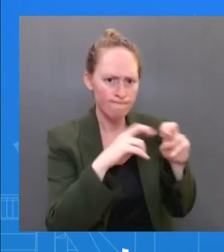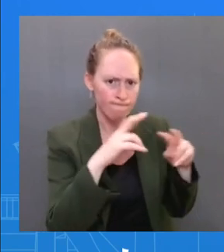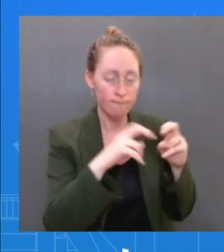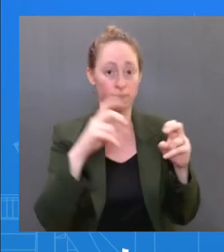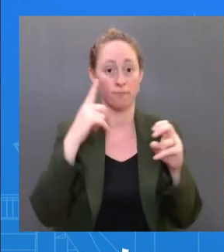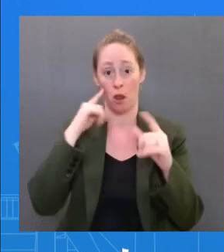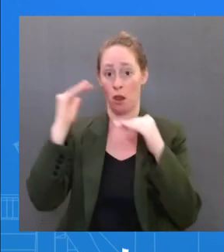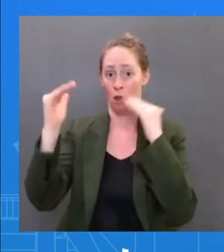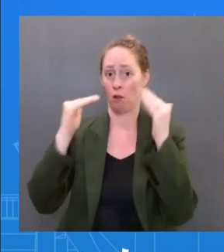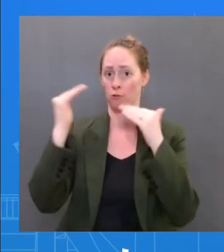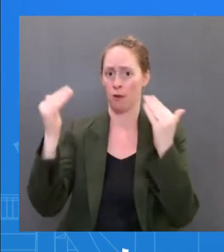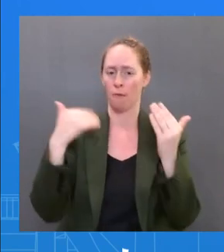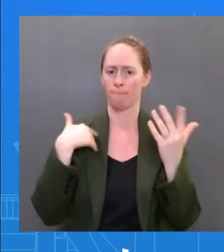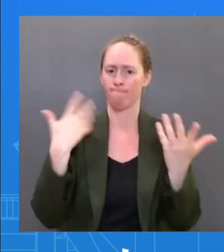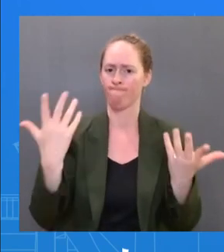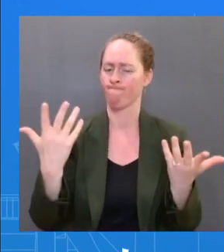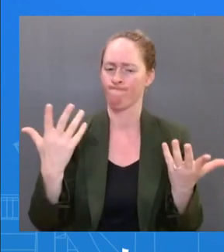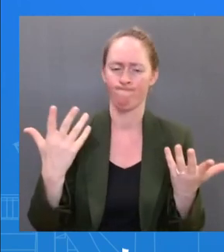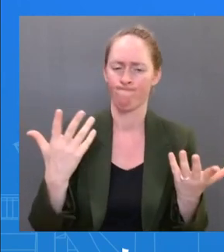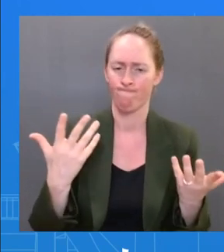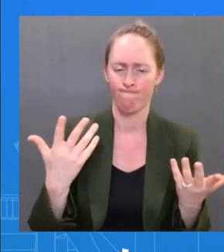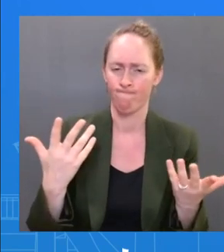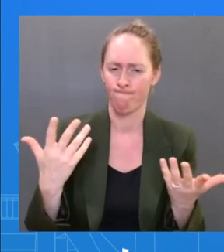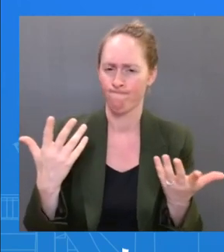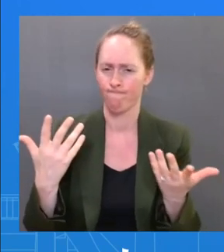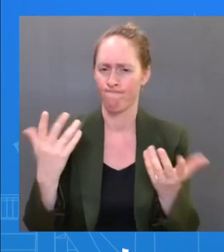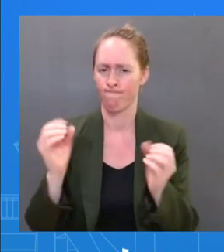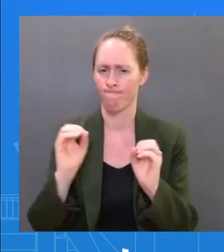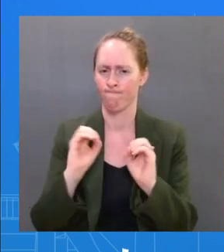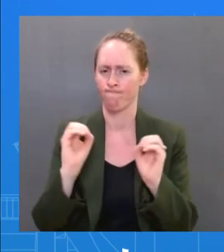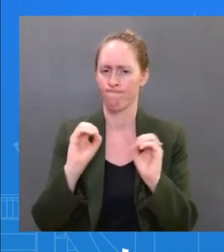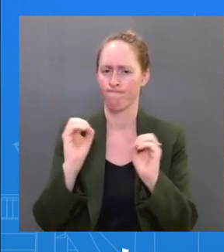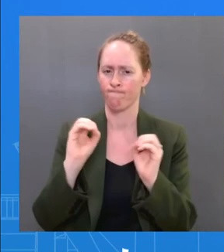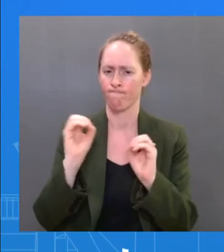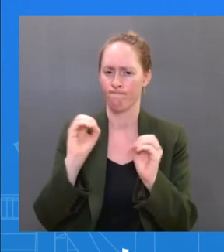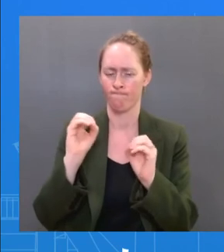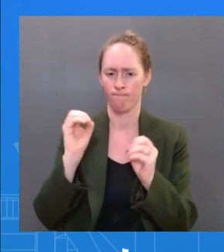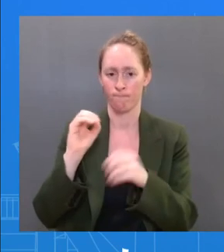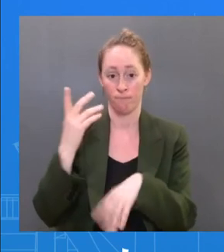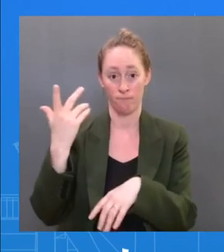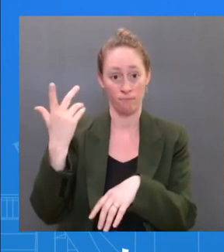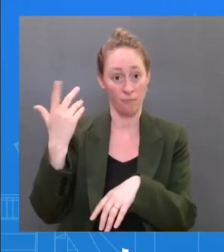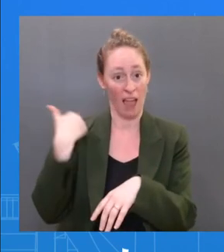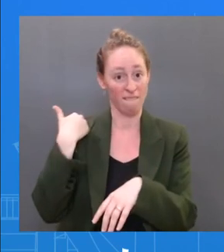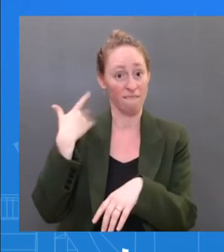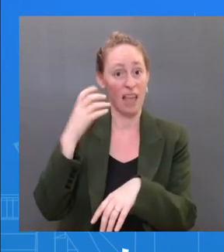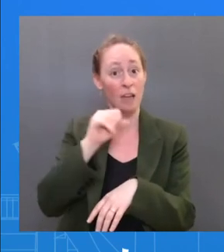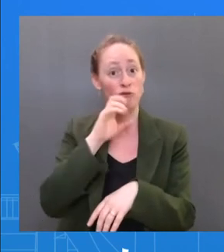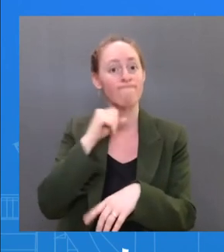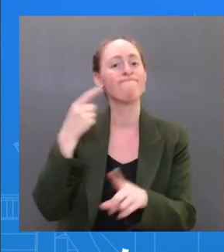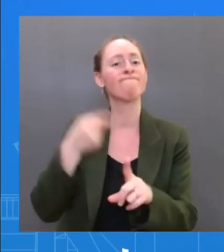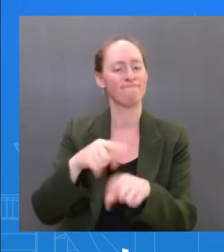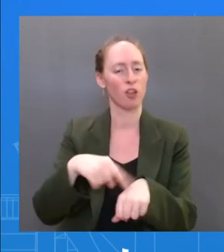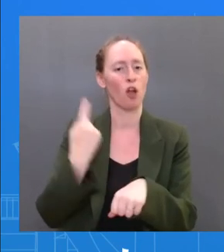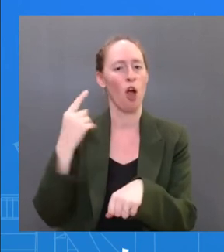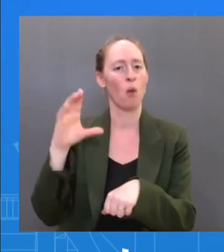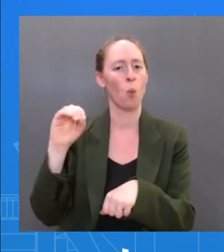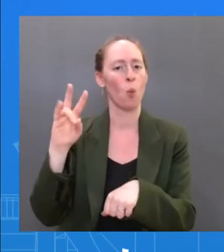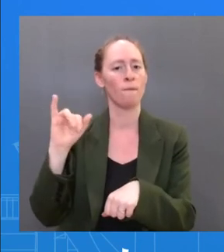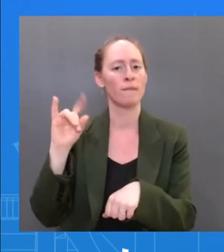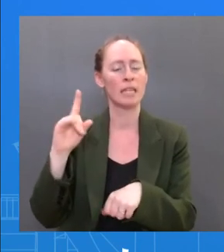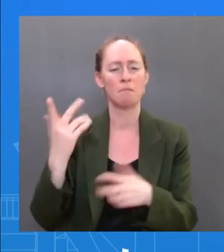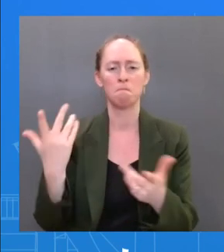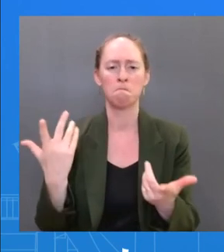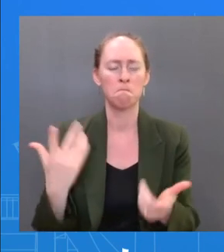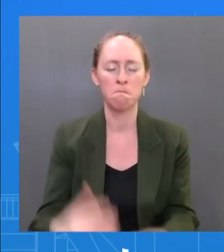President gets excellent care from his physician, as he will during the current mild illness that he is —